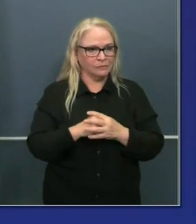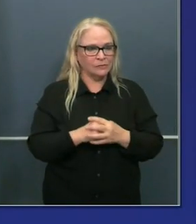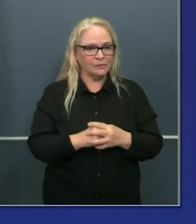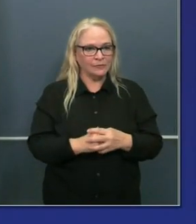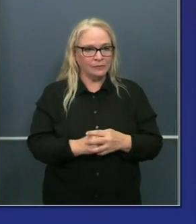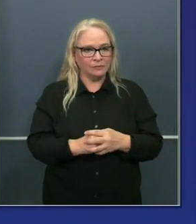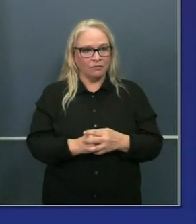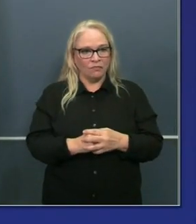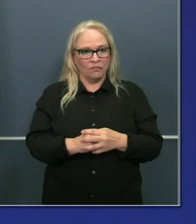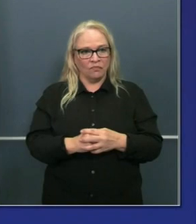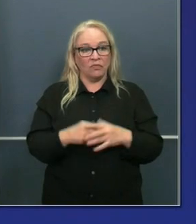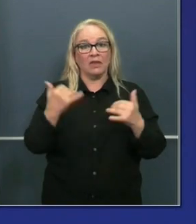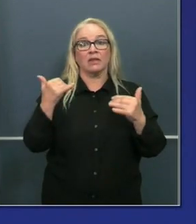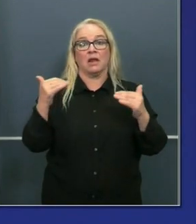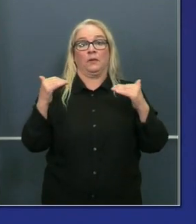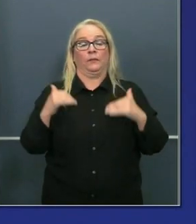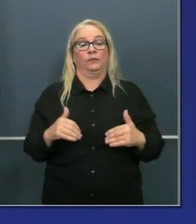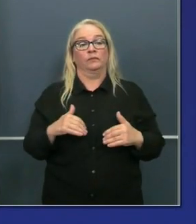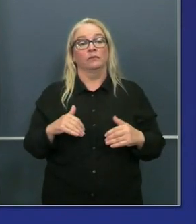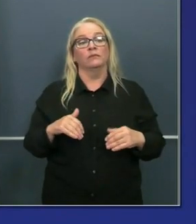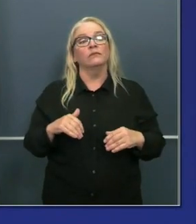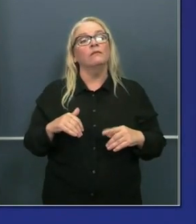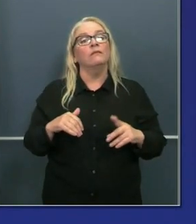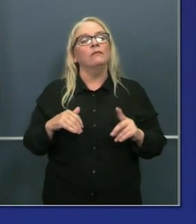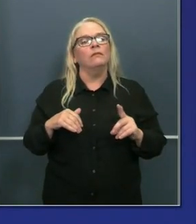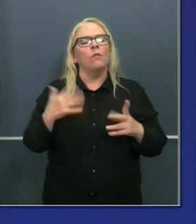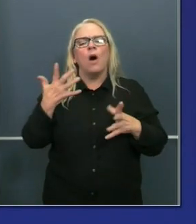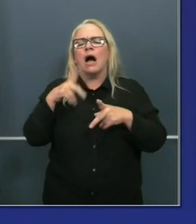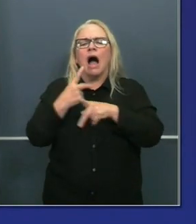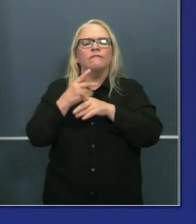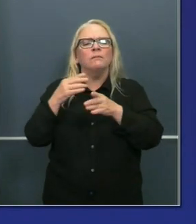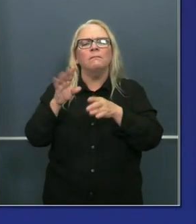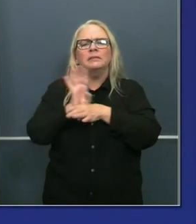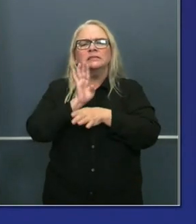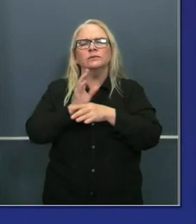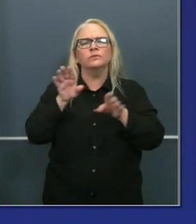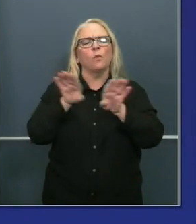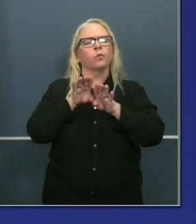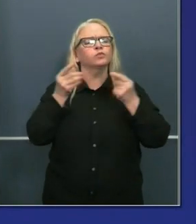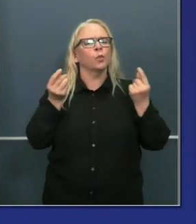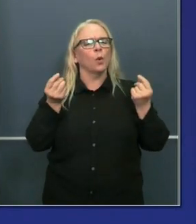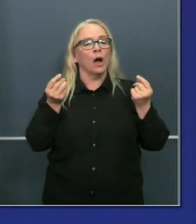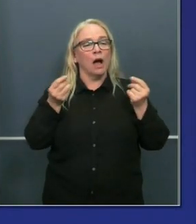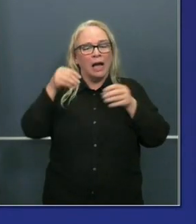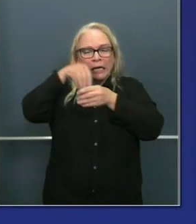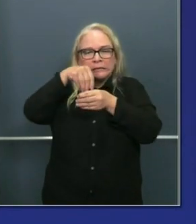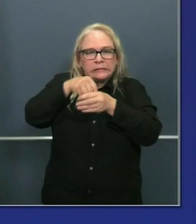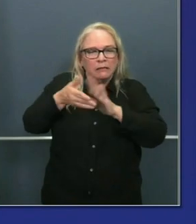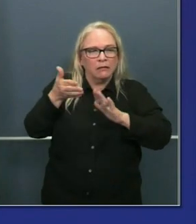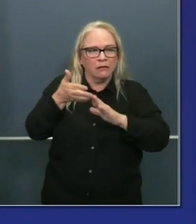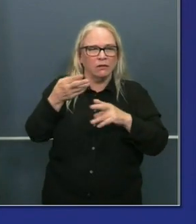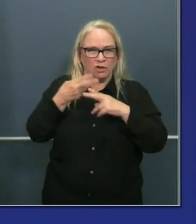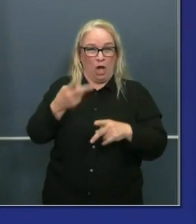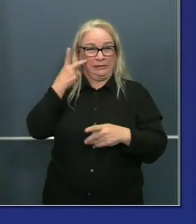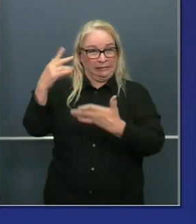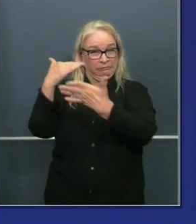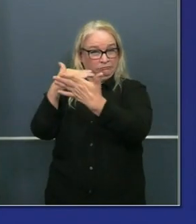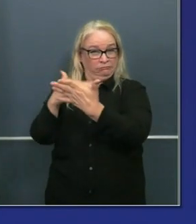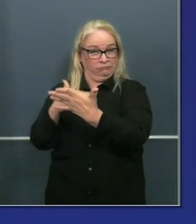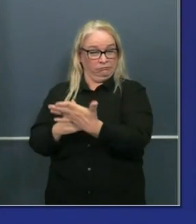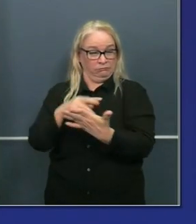that, we have specifically targeted our efforts to close indoor operations, and I want to reinforce this,